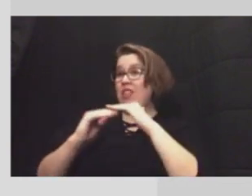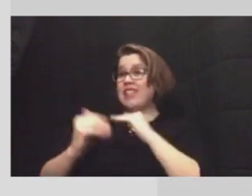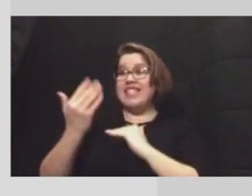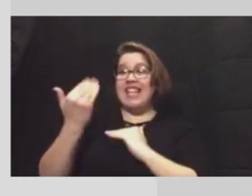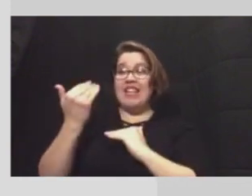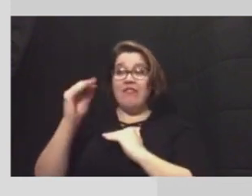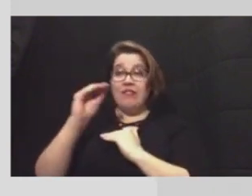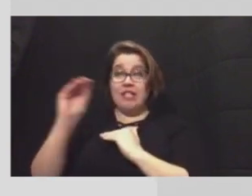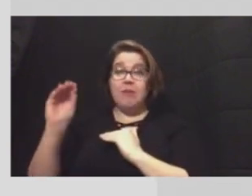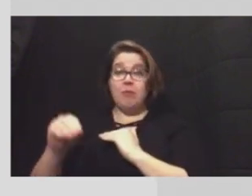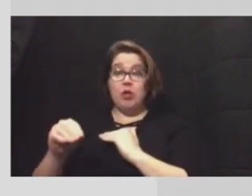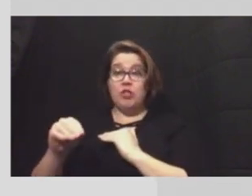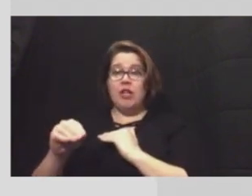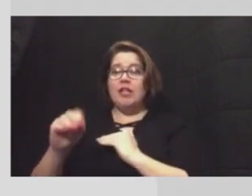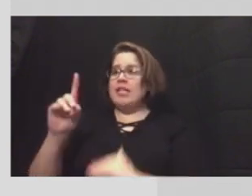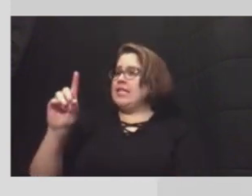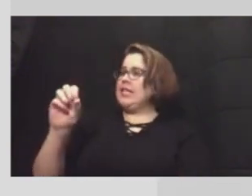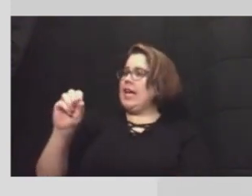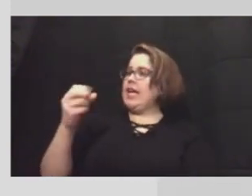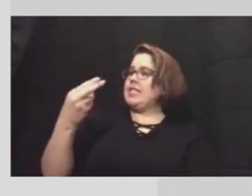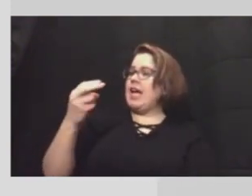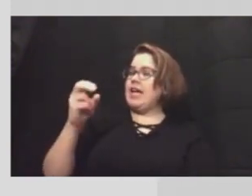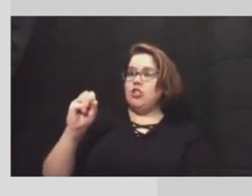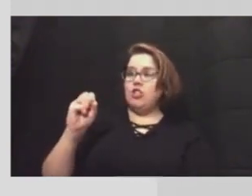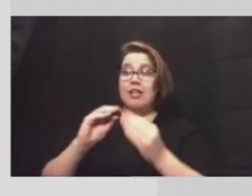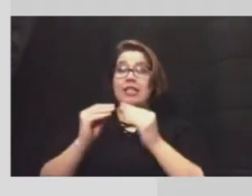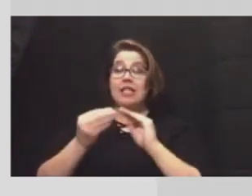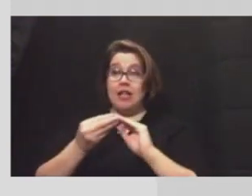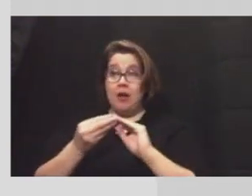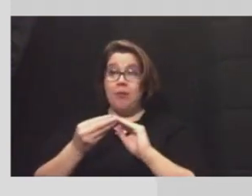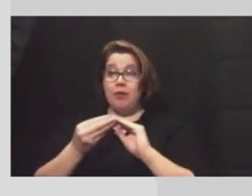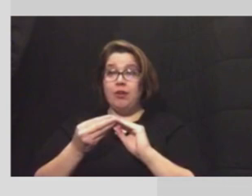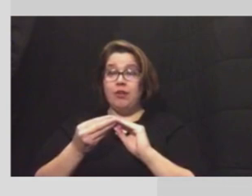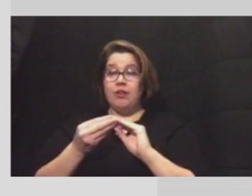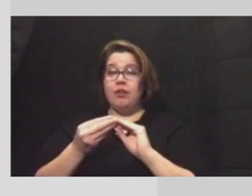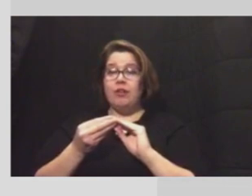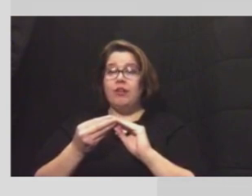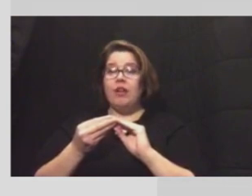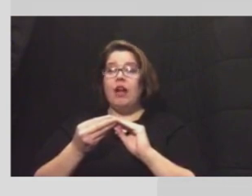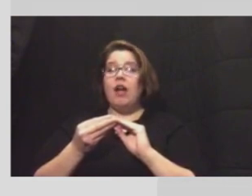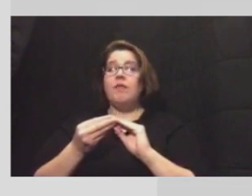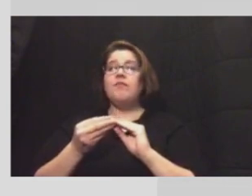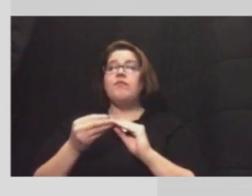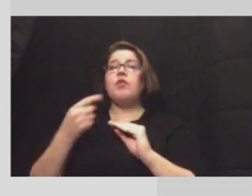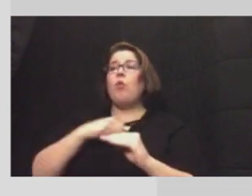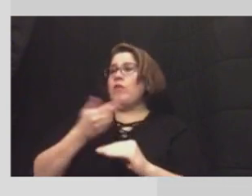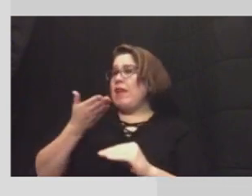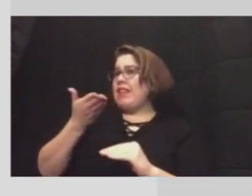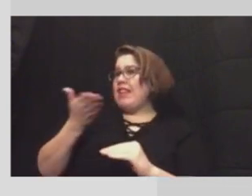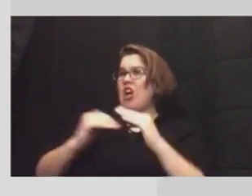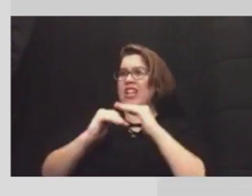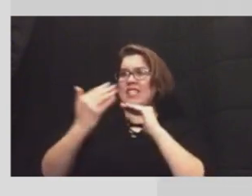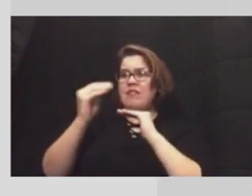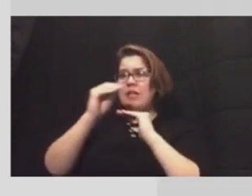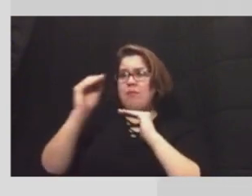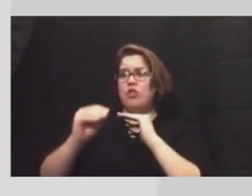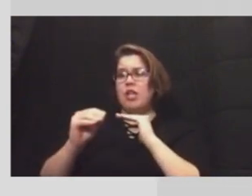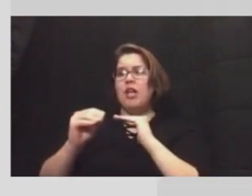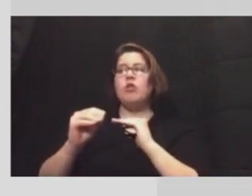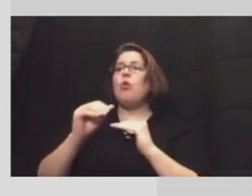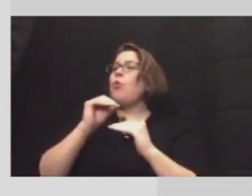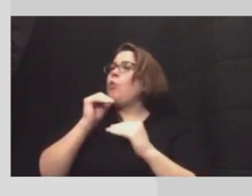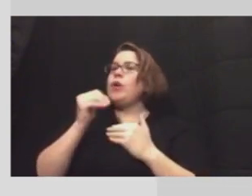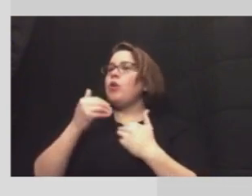dshs number the line in the hospitals uh we've been there for about a week we we do not have uh